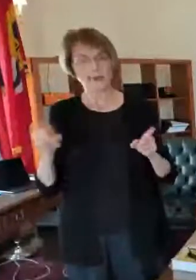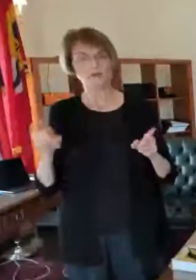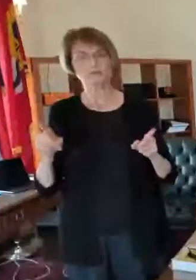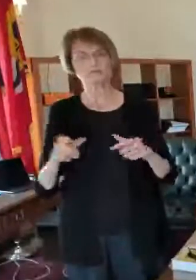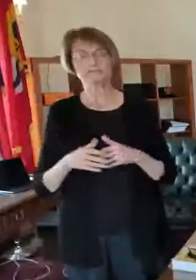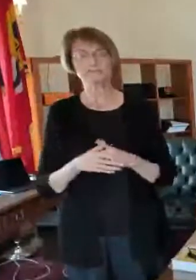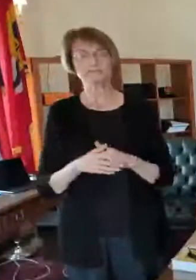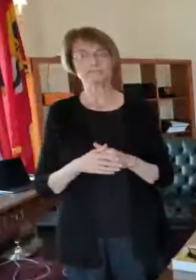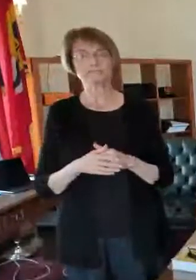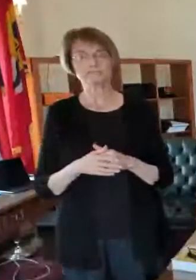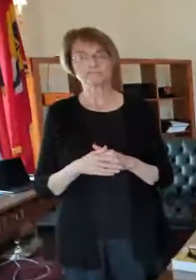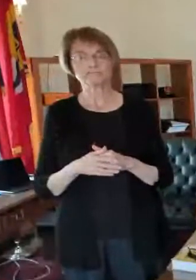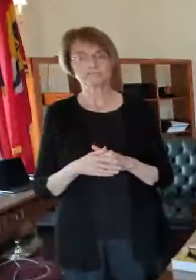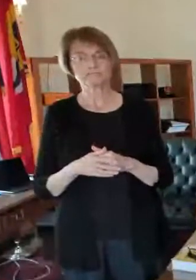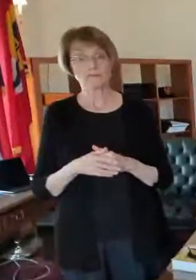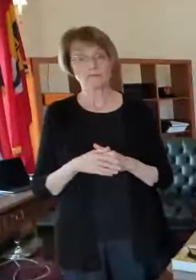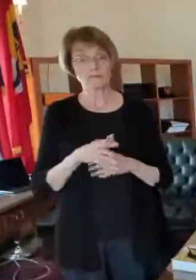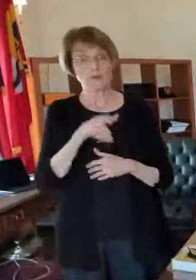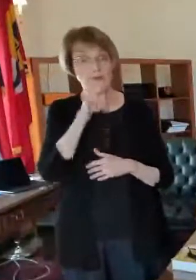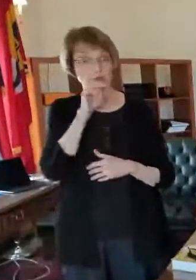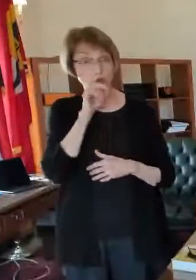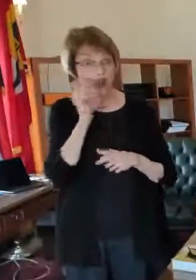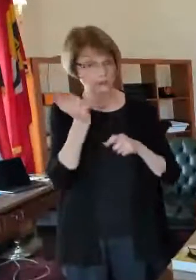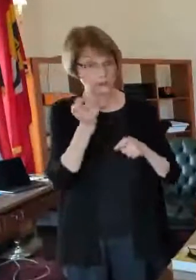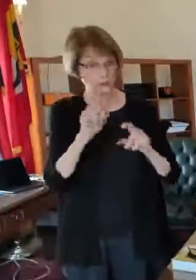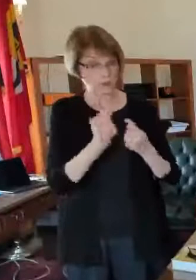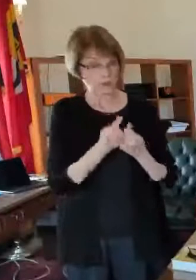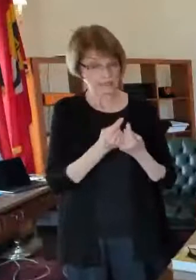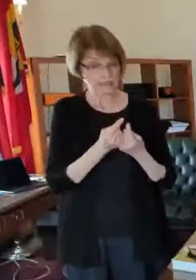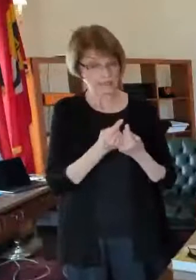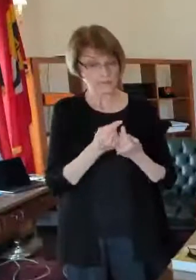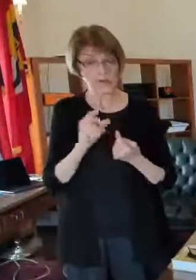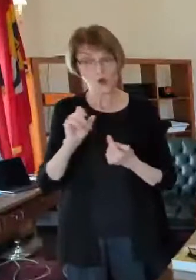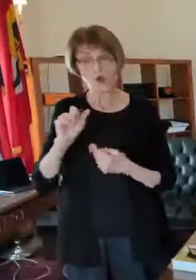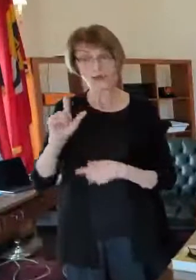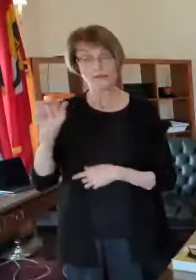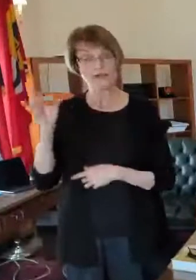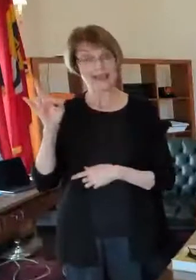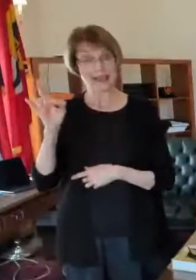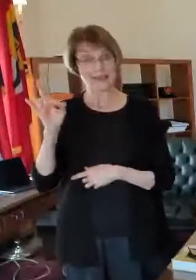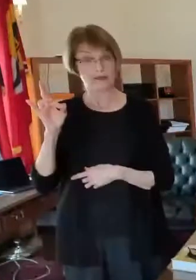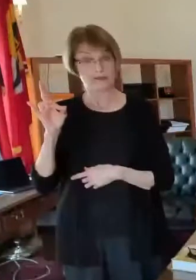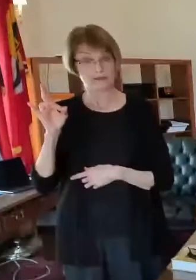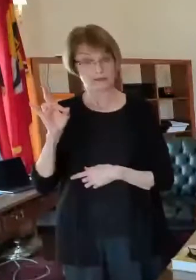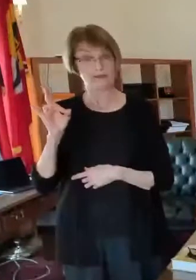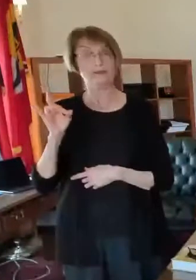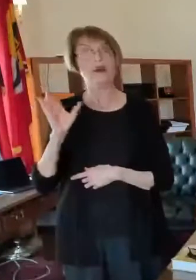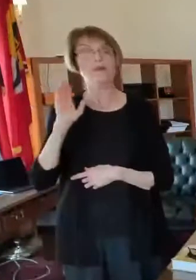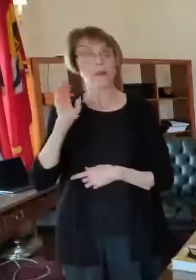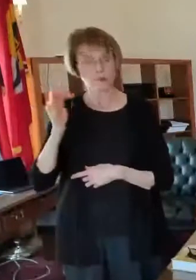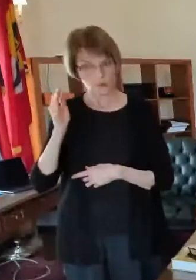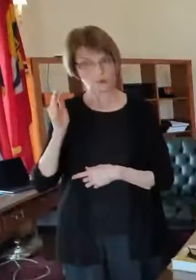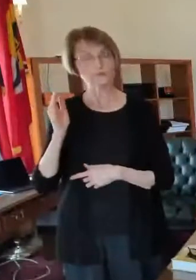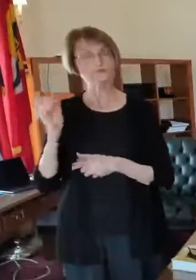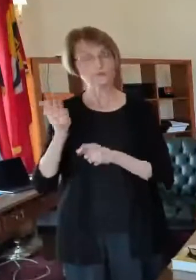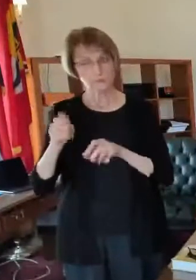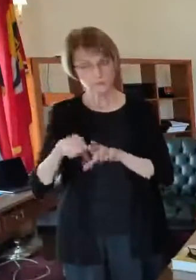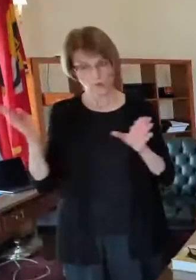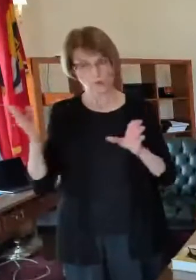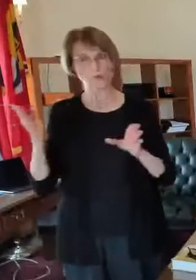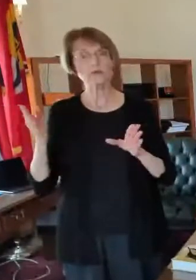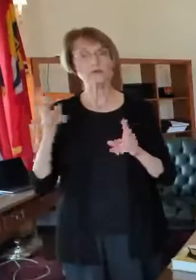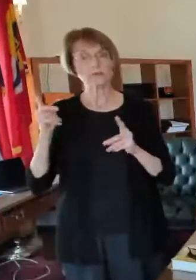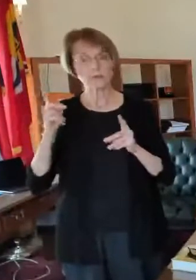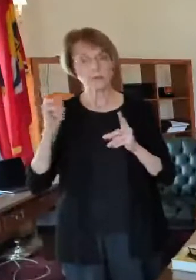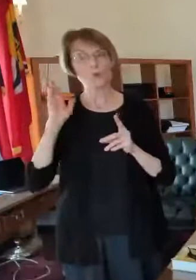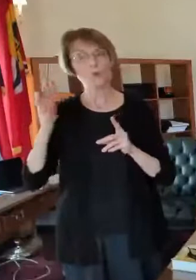along with the cardinals that on april the 8th the cardinals there will be baseball you will be able to have fans